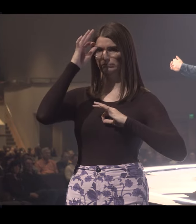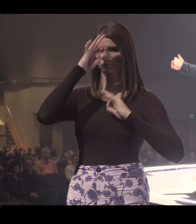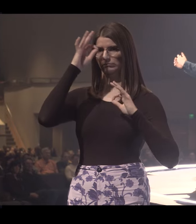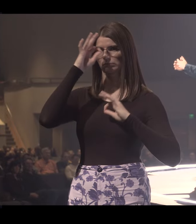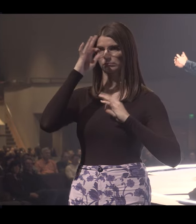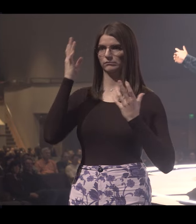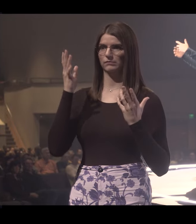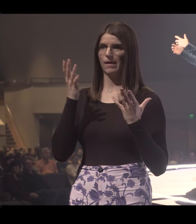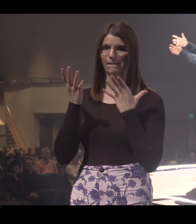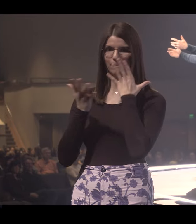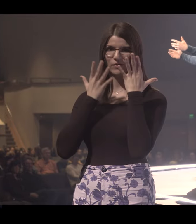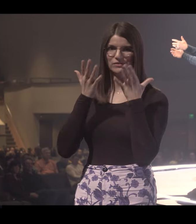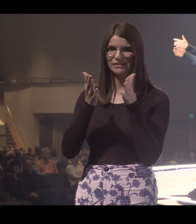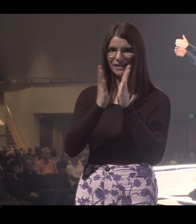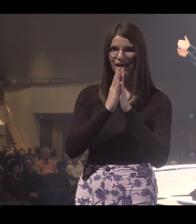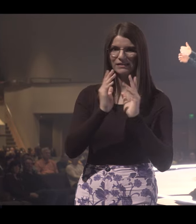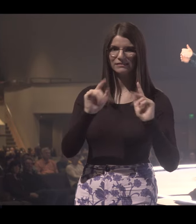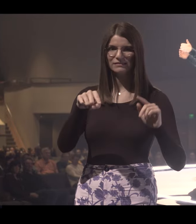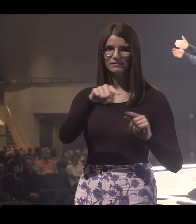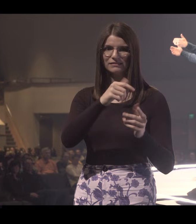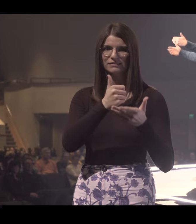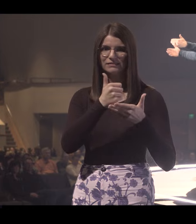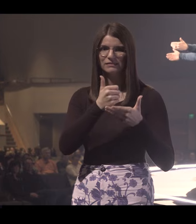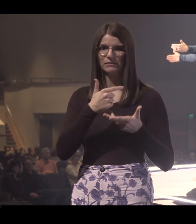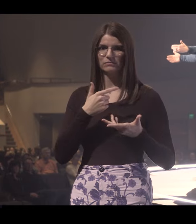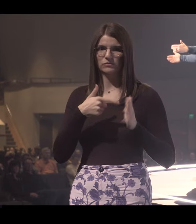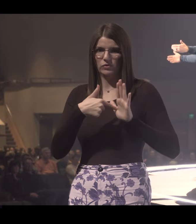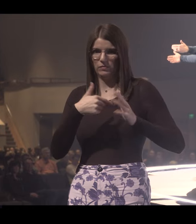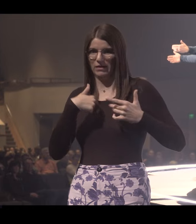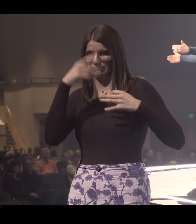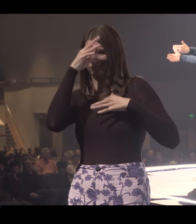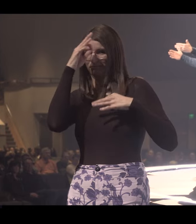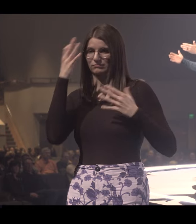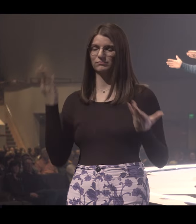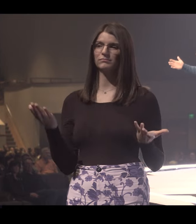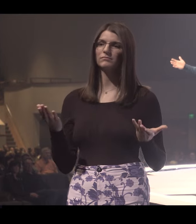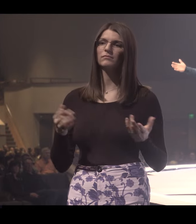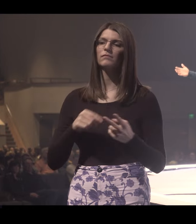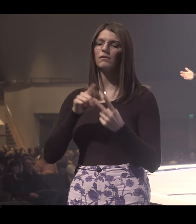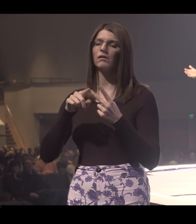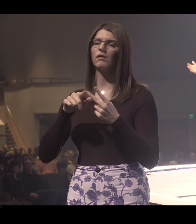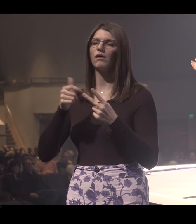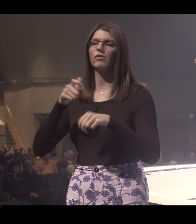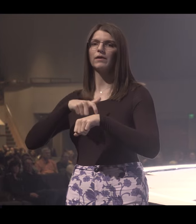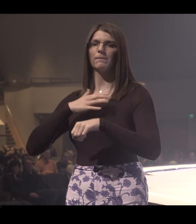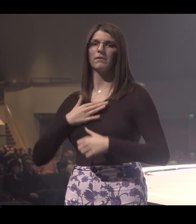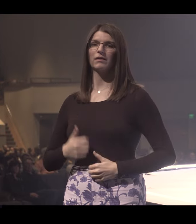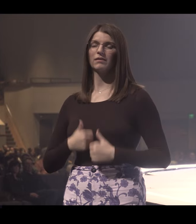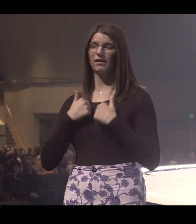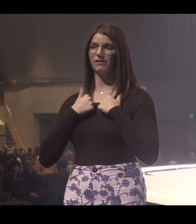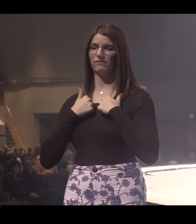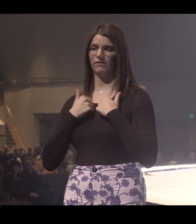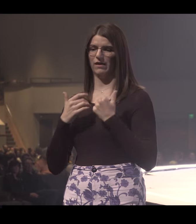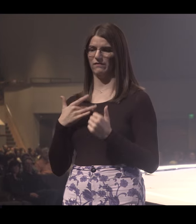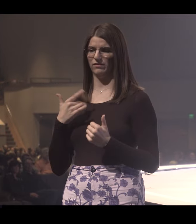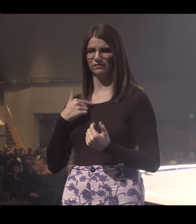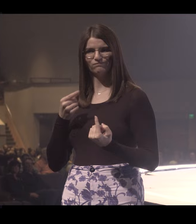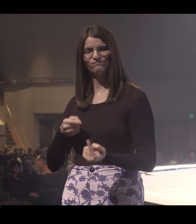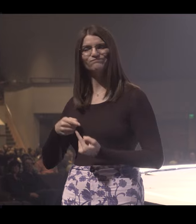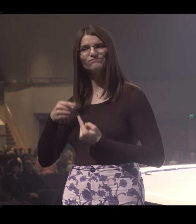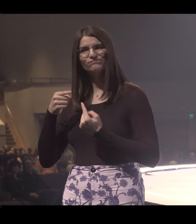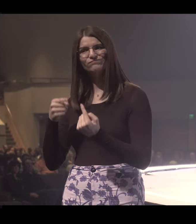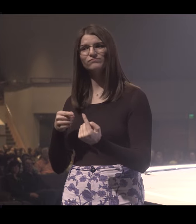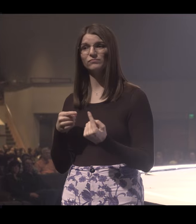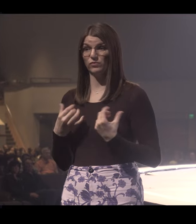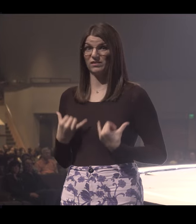know much. And it was embarrassing to ask people and to reveal how much I didn't know. The other time in my life, honestly, that I feel like I